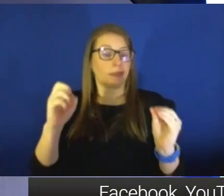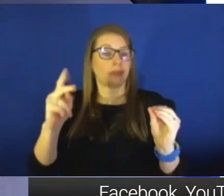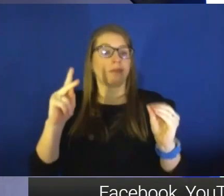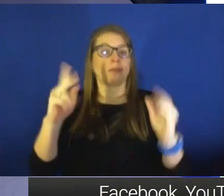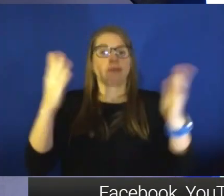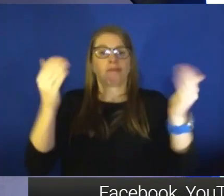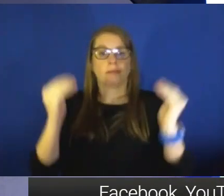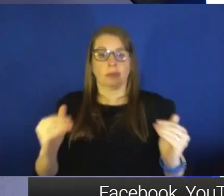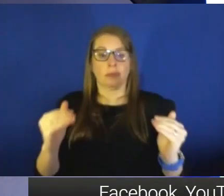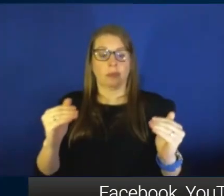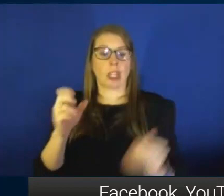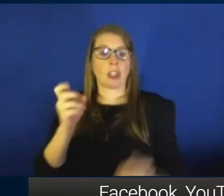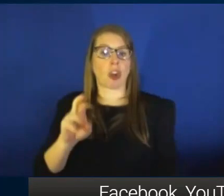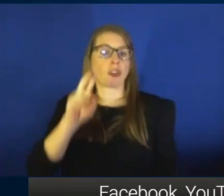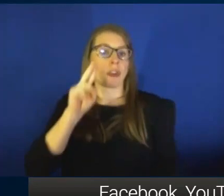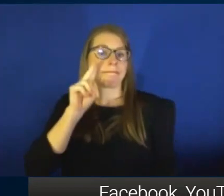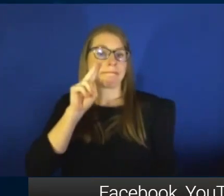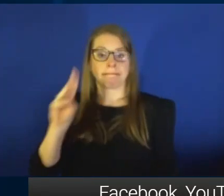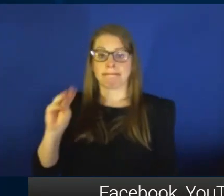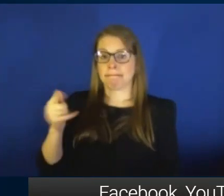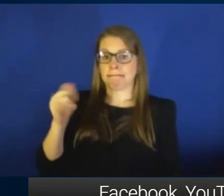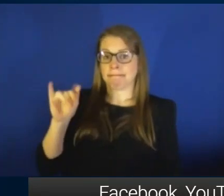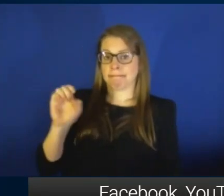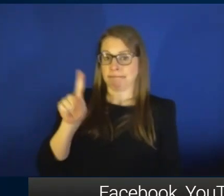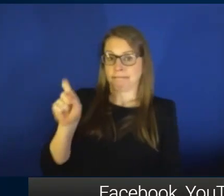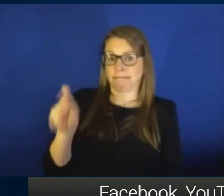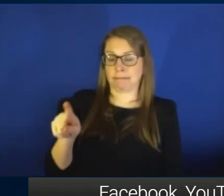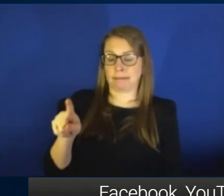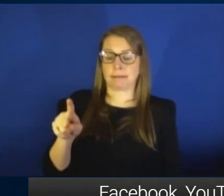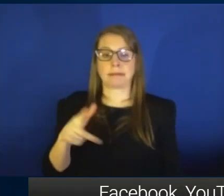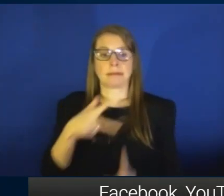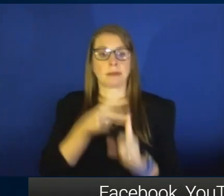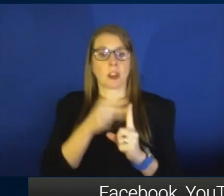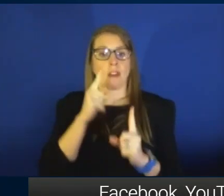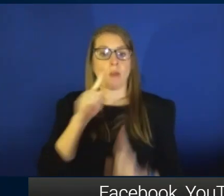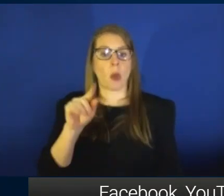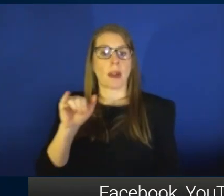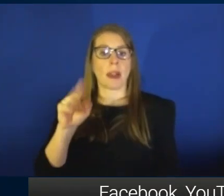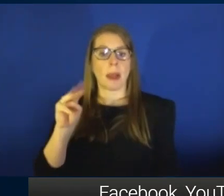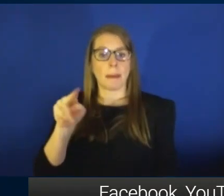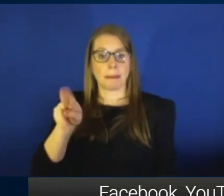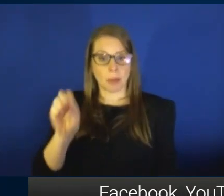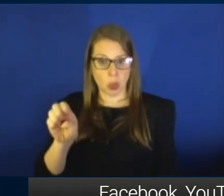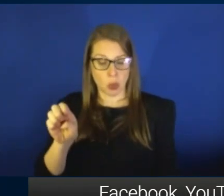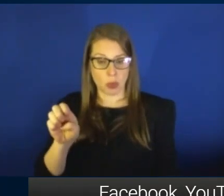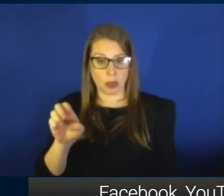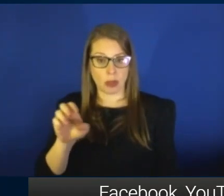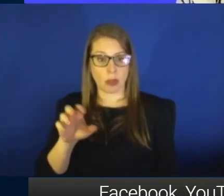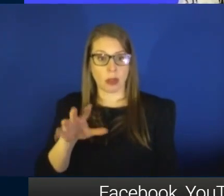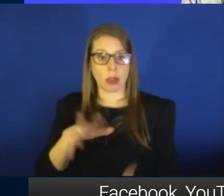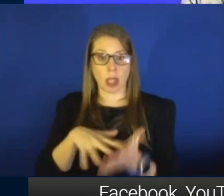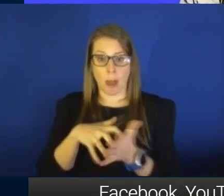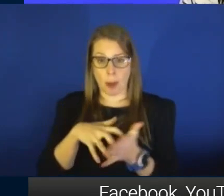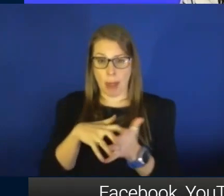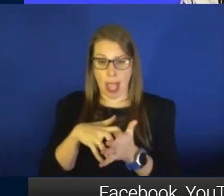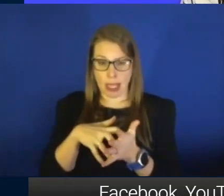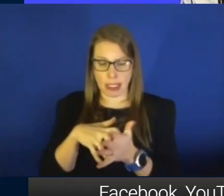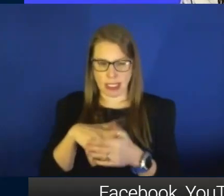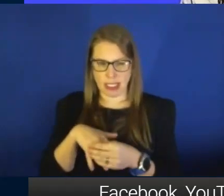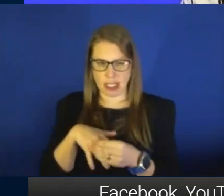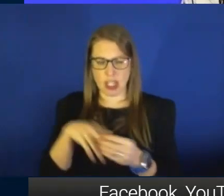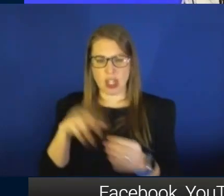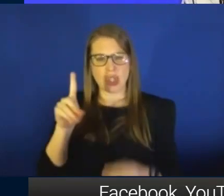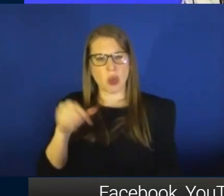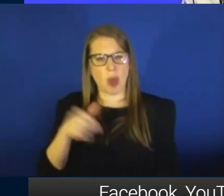Maggie's question. I've had the shot for immune-compromised. I've had the shot for immune-compromised. Do I get a